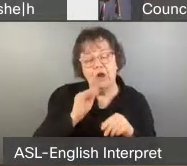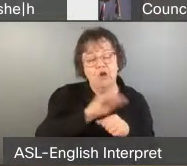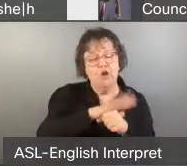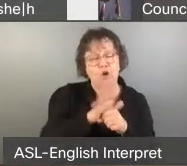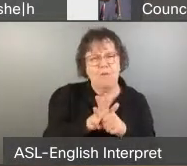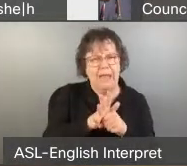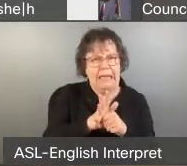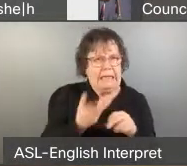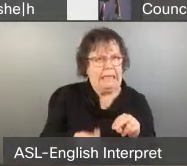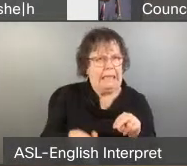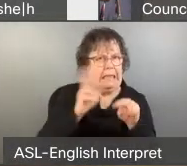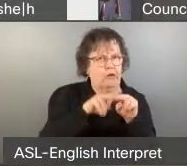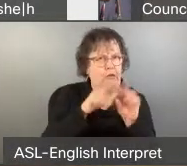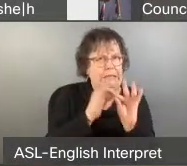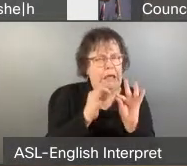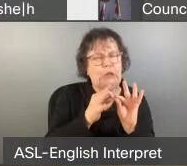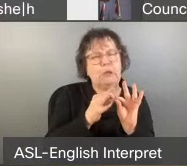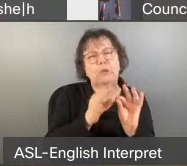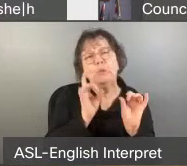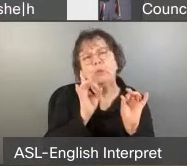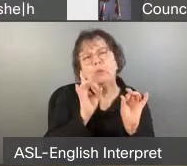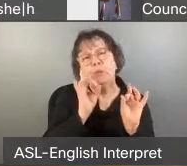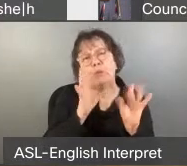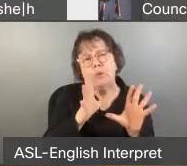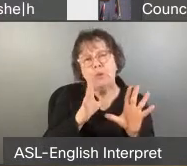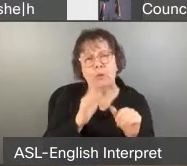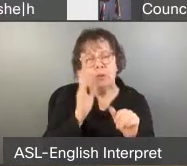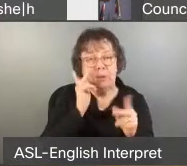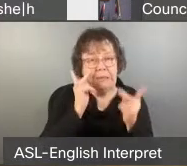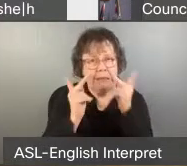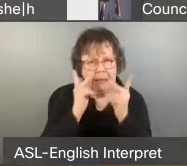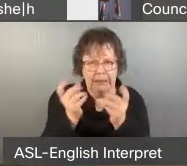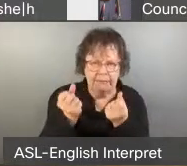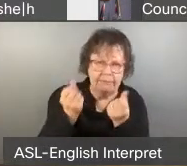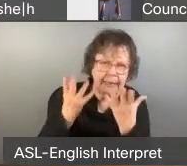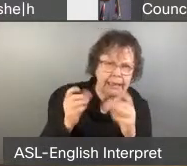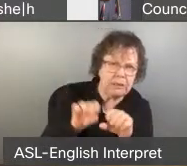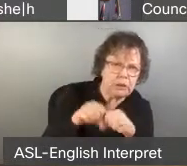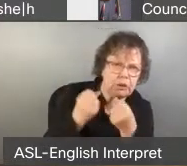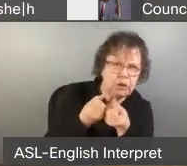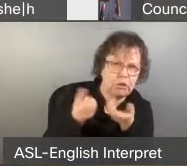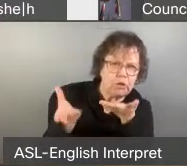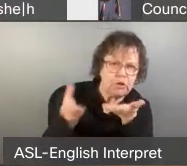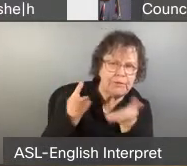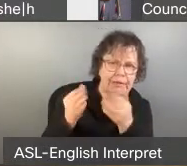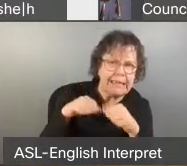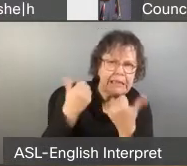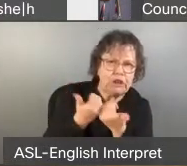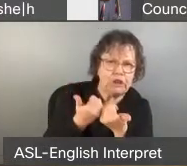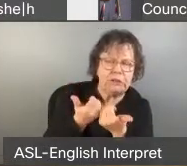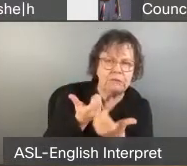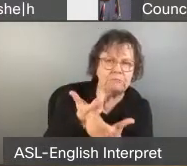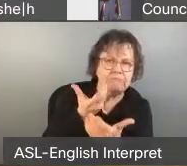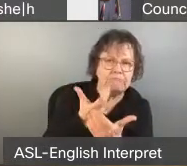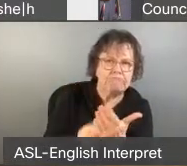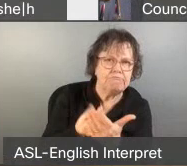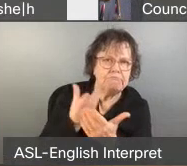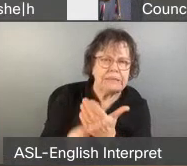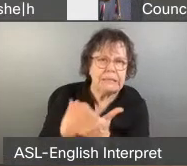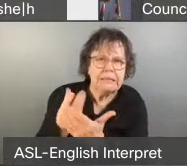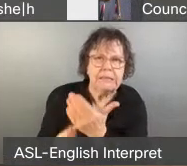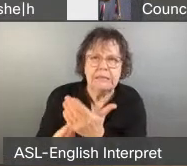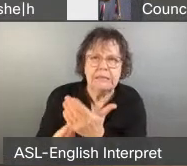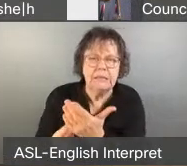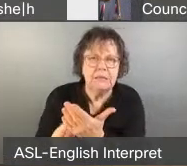frightening. You're going to see many of our social service agencies lose their footprint and space in our city